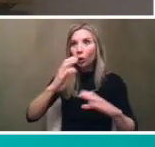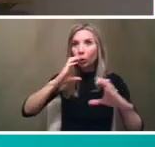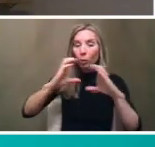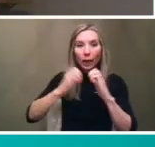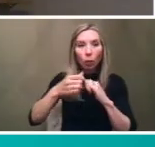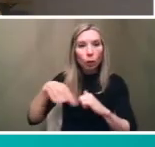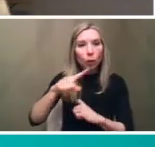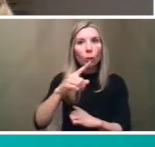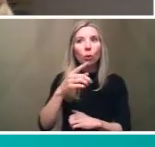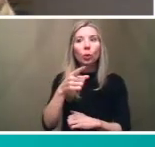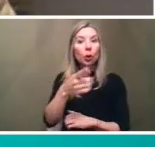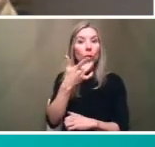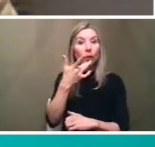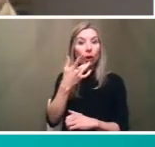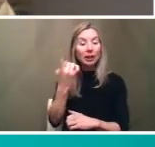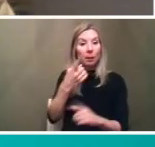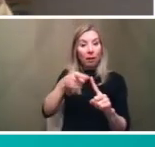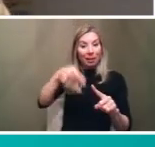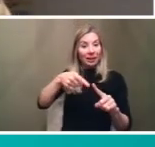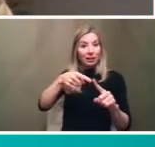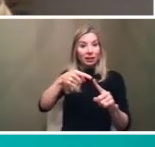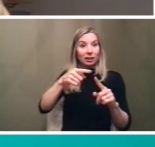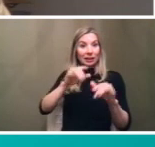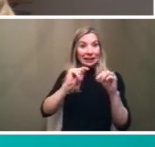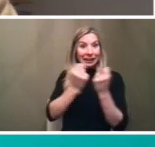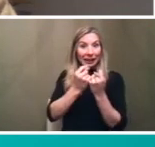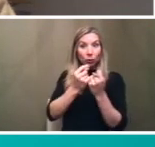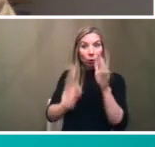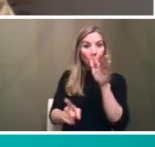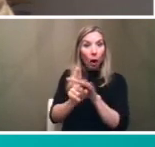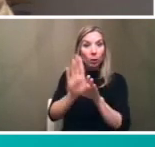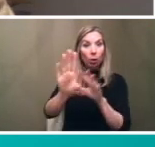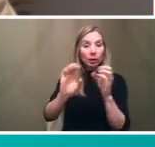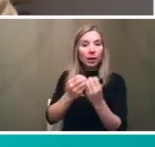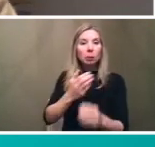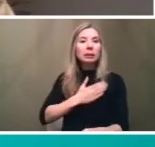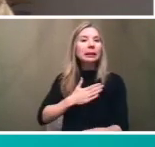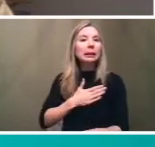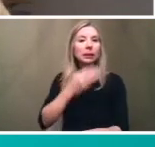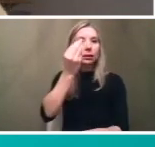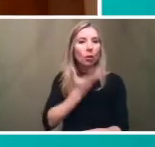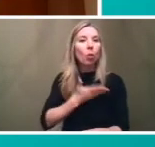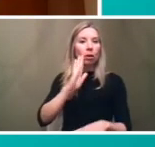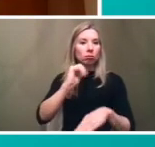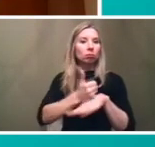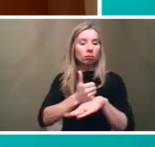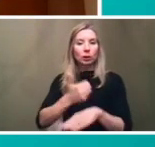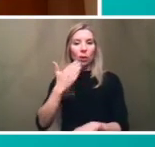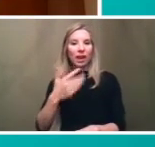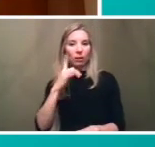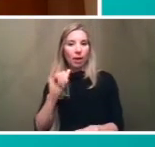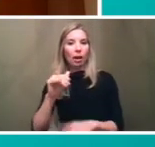somebody from the bus revolution team to come to speak to your organization or make a special effort please let us know and we'll get that arranged so thanks beverly for that